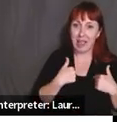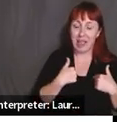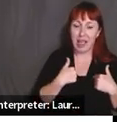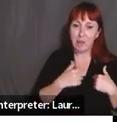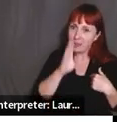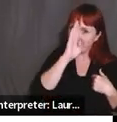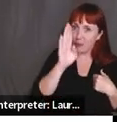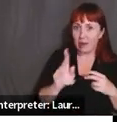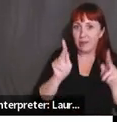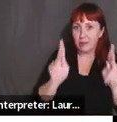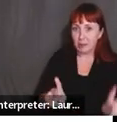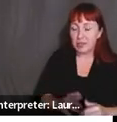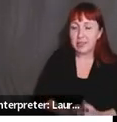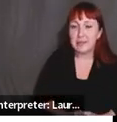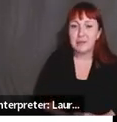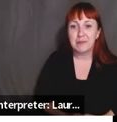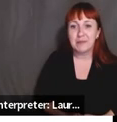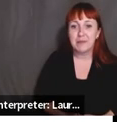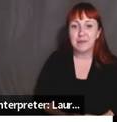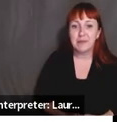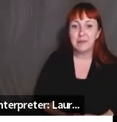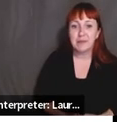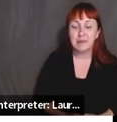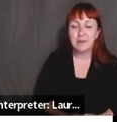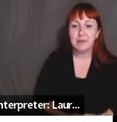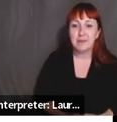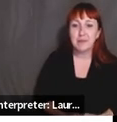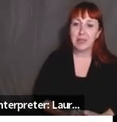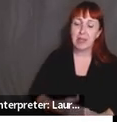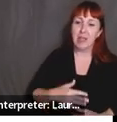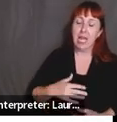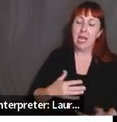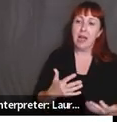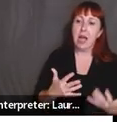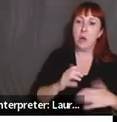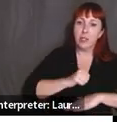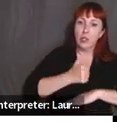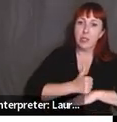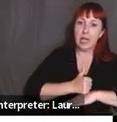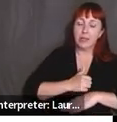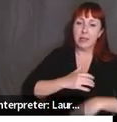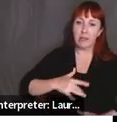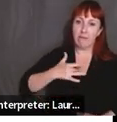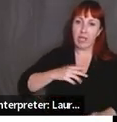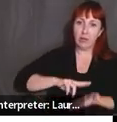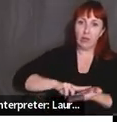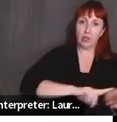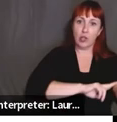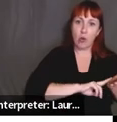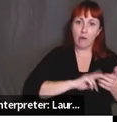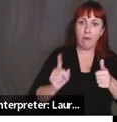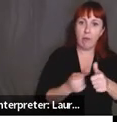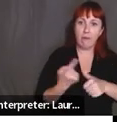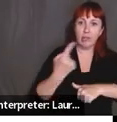and I think I try to set the tone from day one, you know, before COVID,